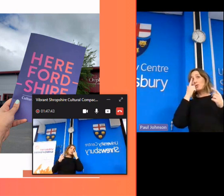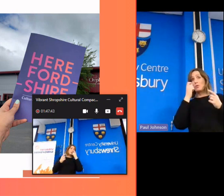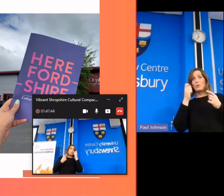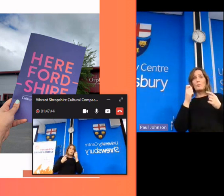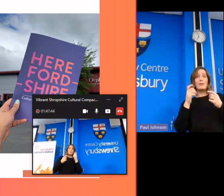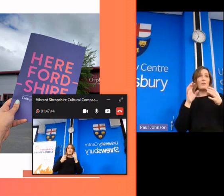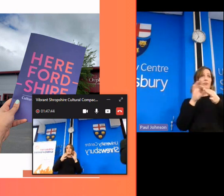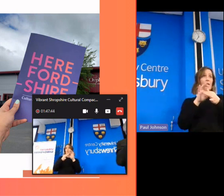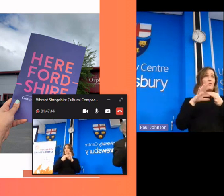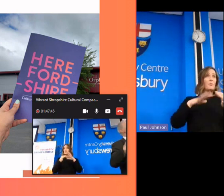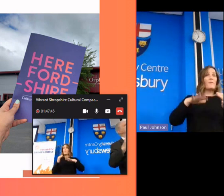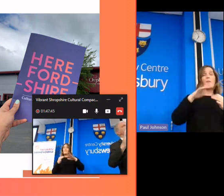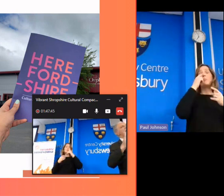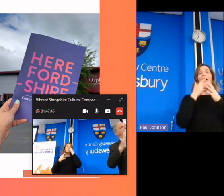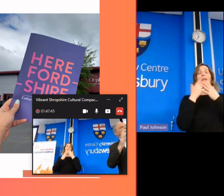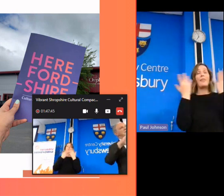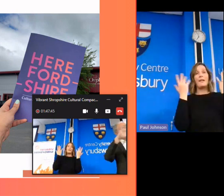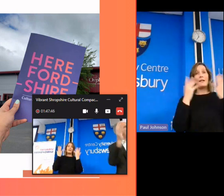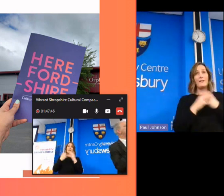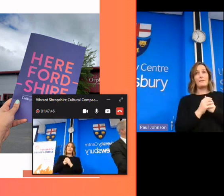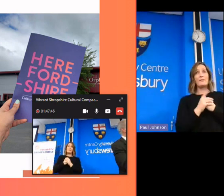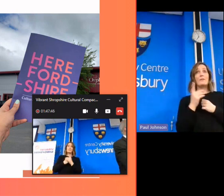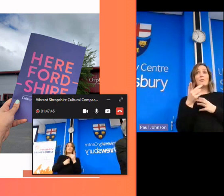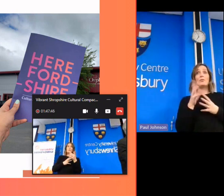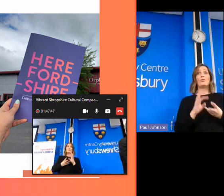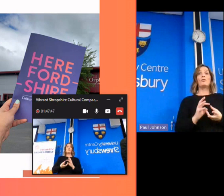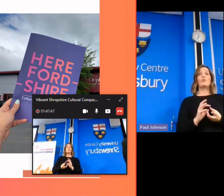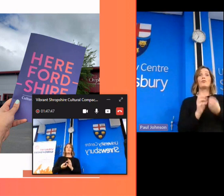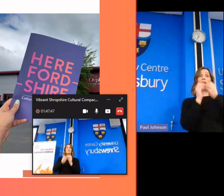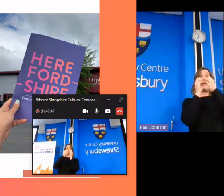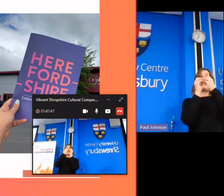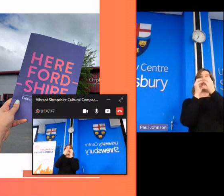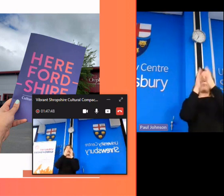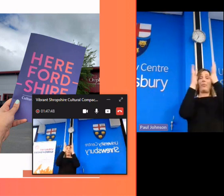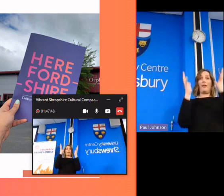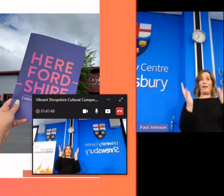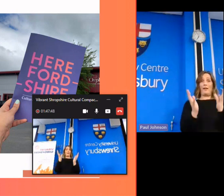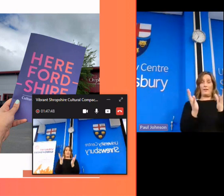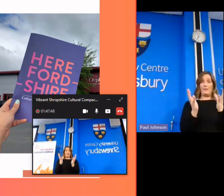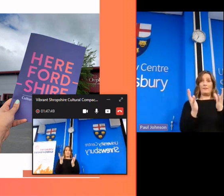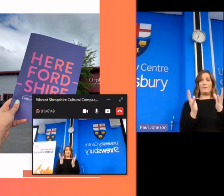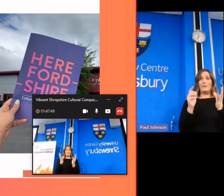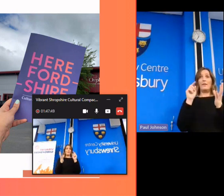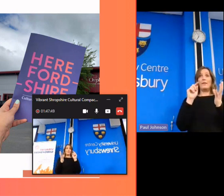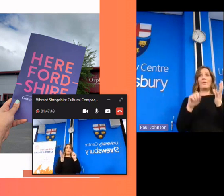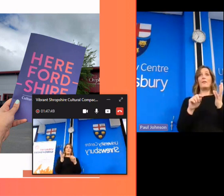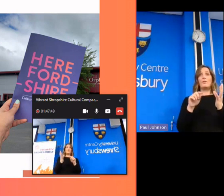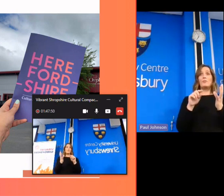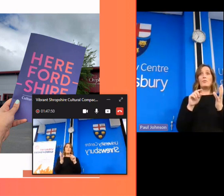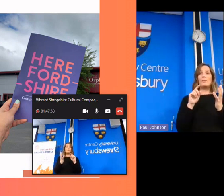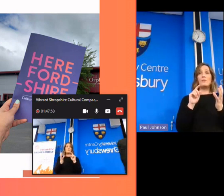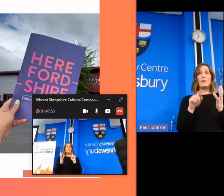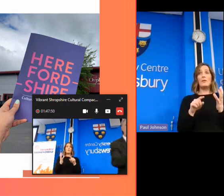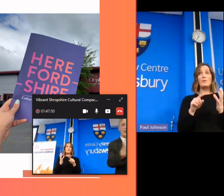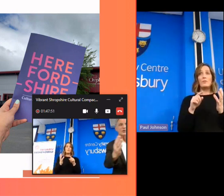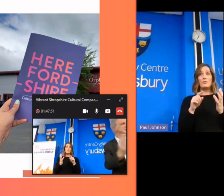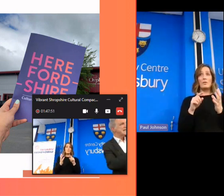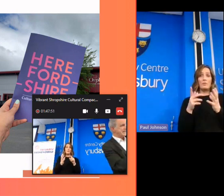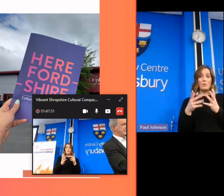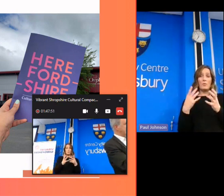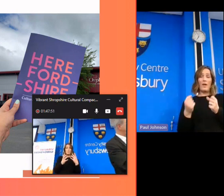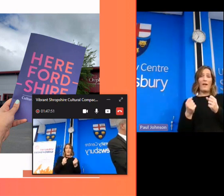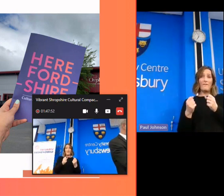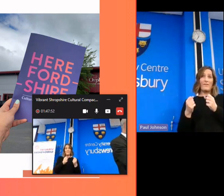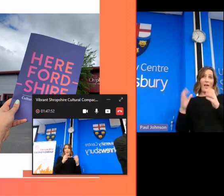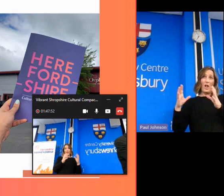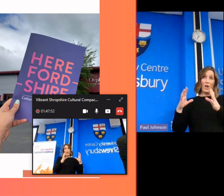relationship with family anything um you create something out of that um and then so long as you have that long